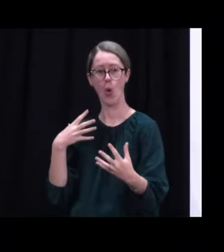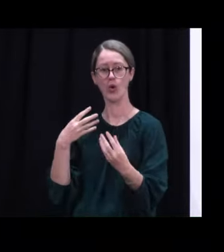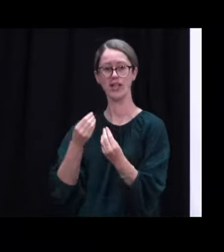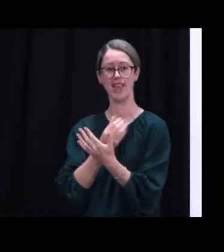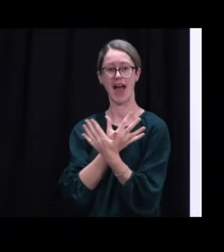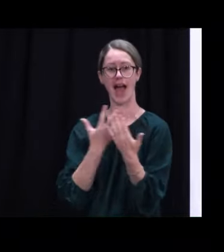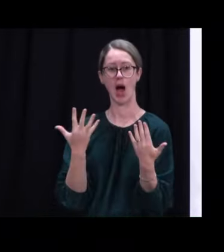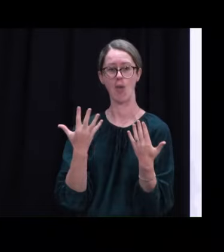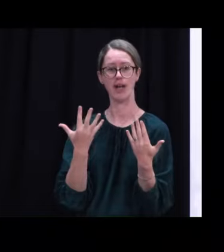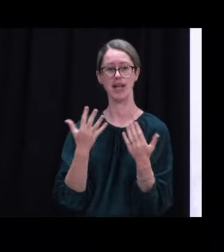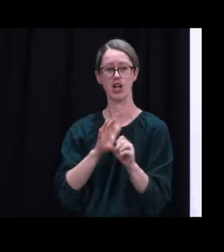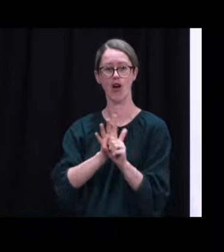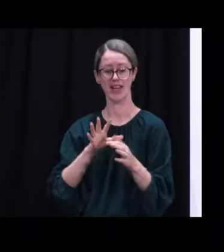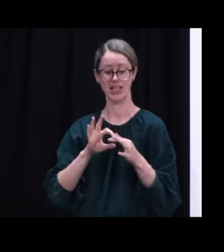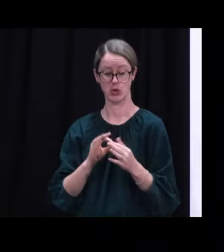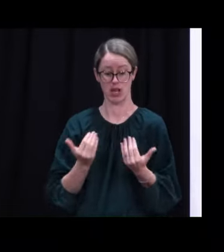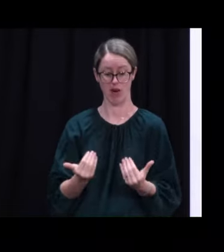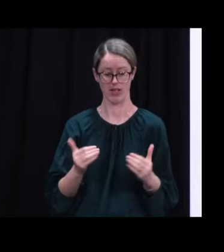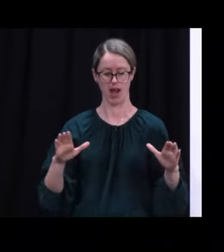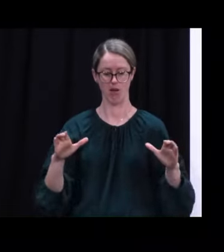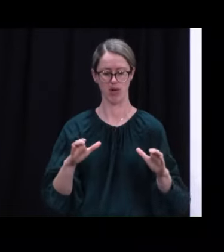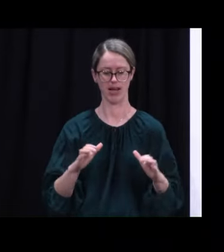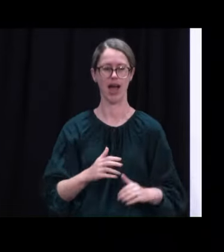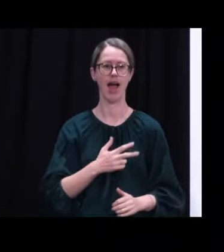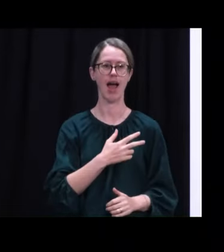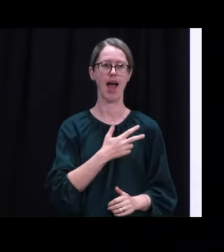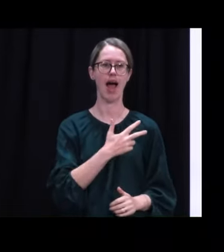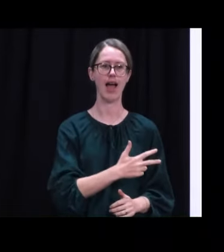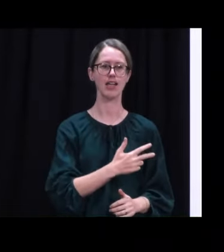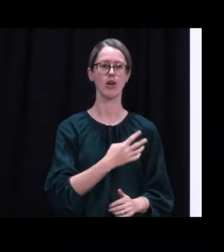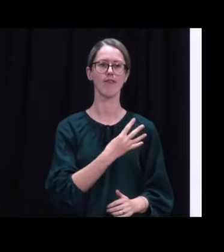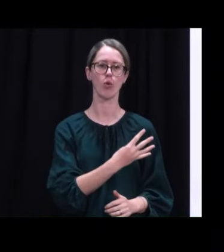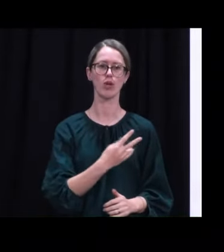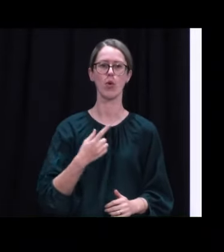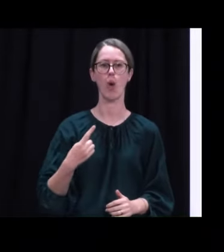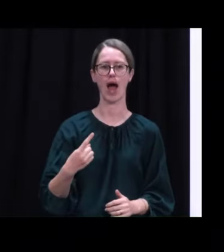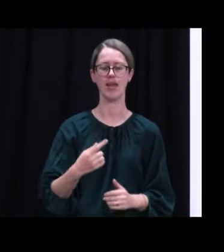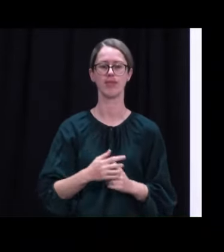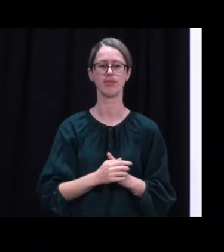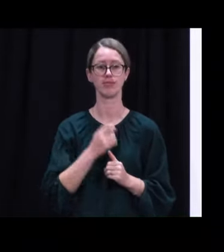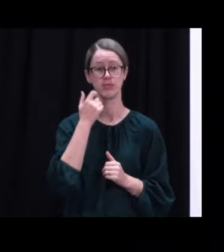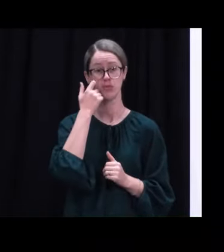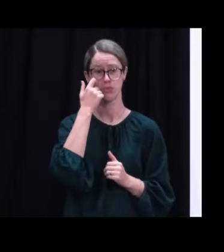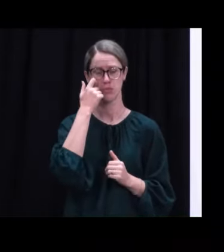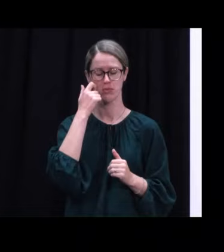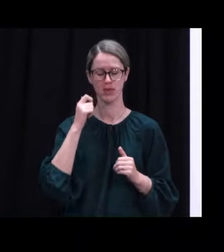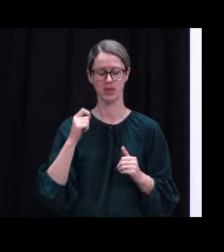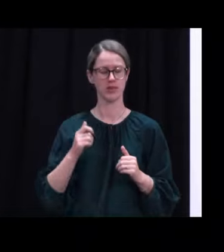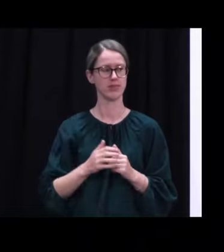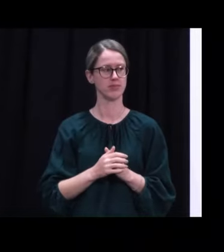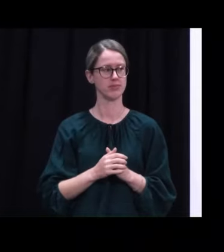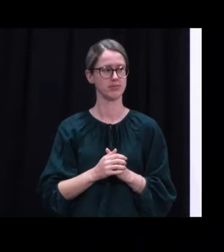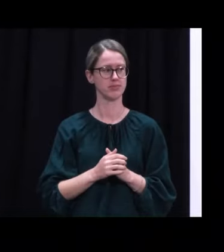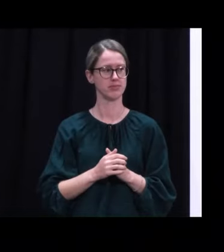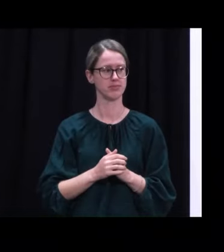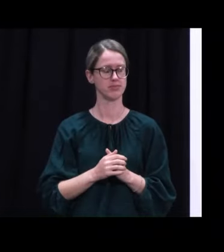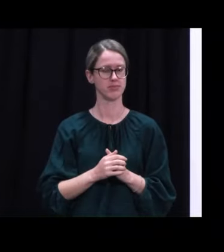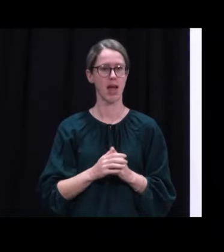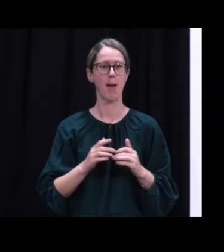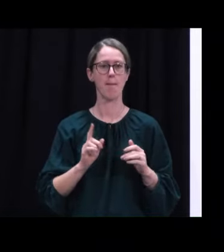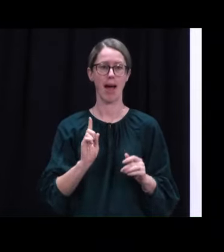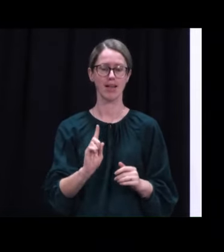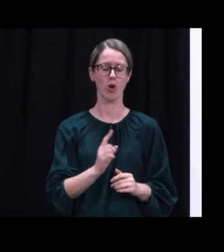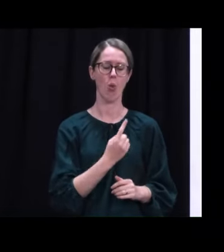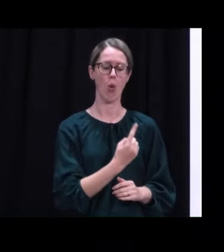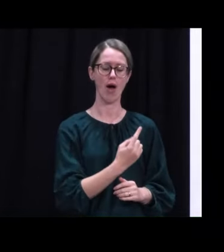associated with the current outbreak is now 841, and of those, 147 are now deemed to have recovered.